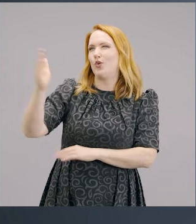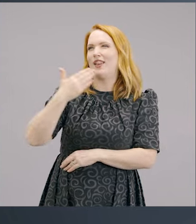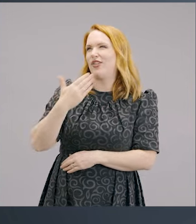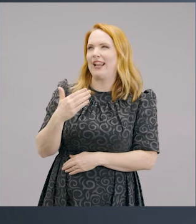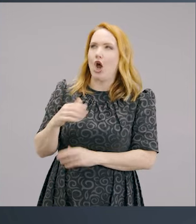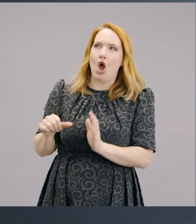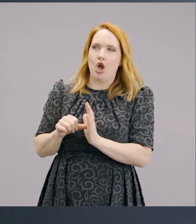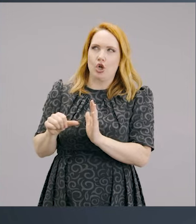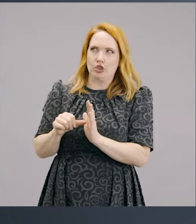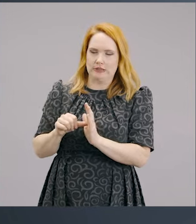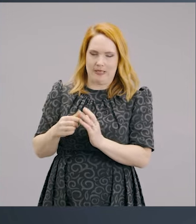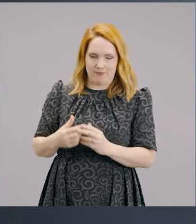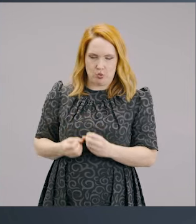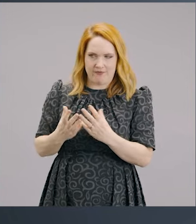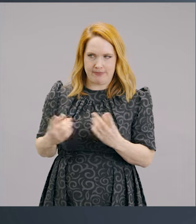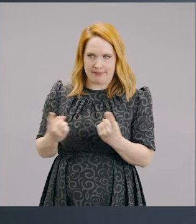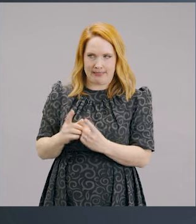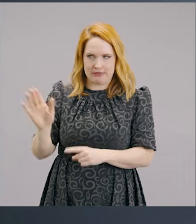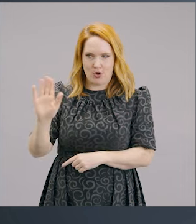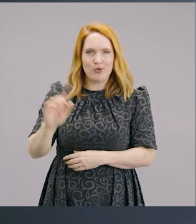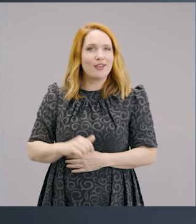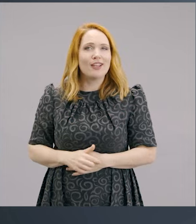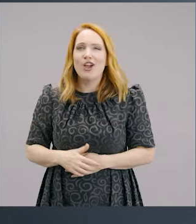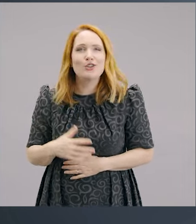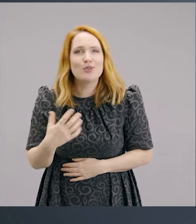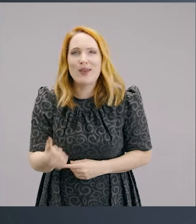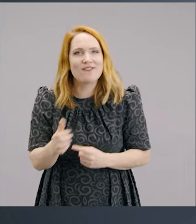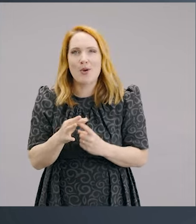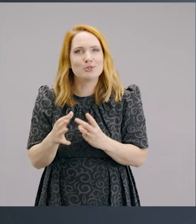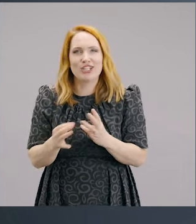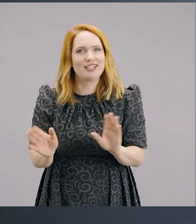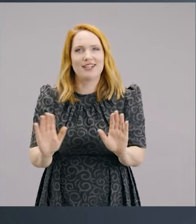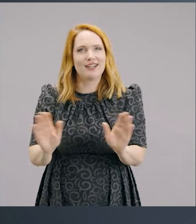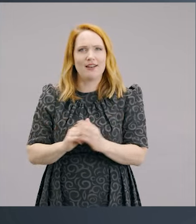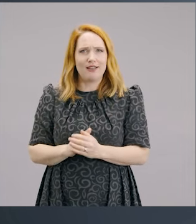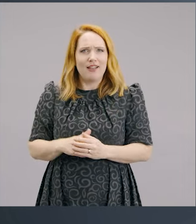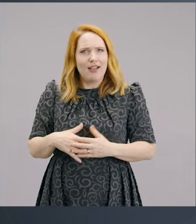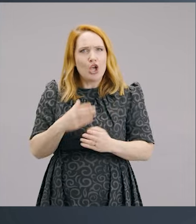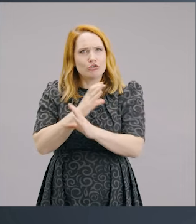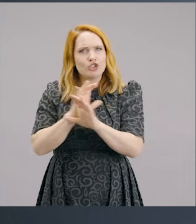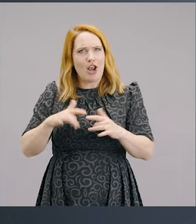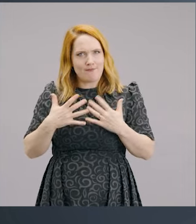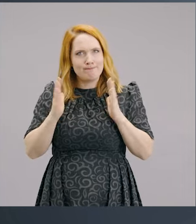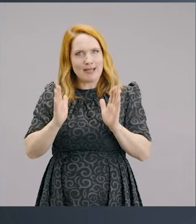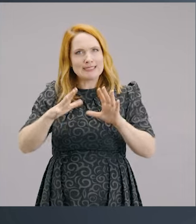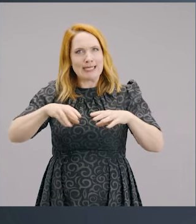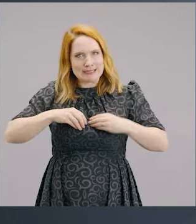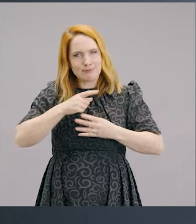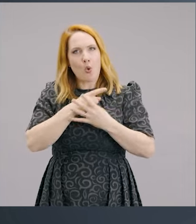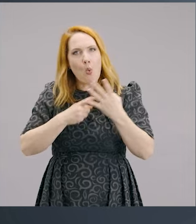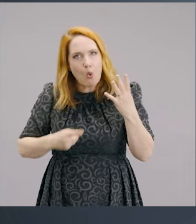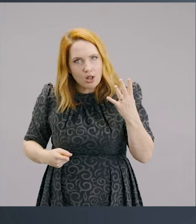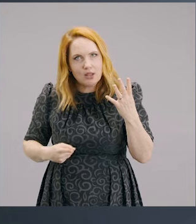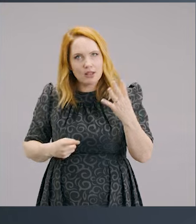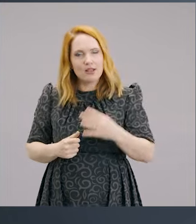Because they might cost me something. We don't get that option. It's a package. And the